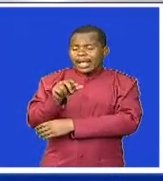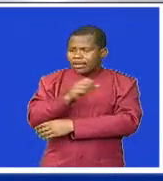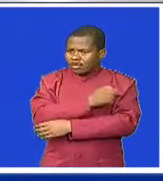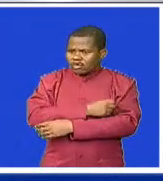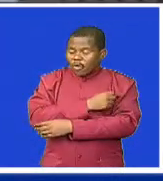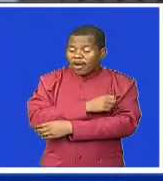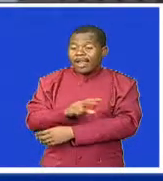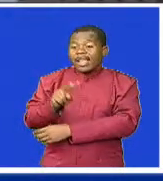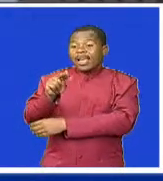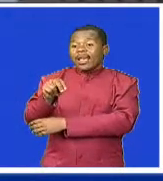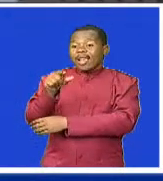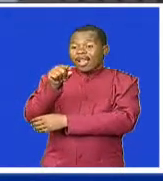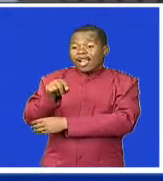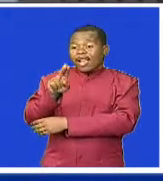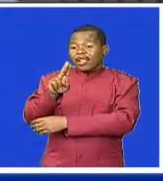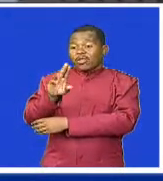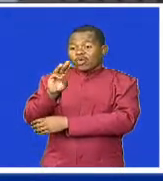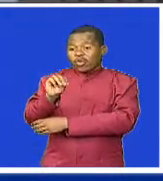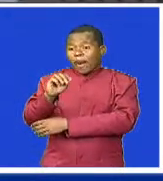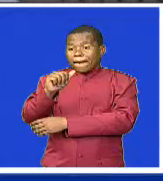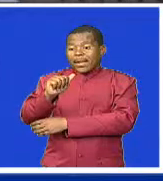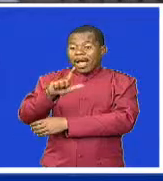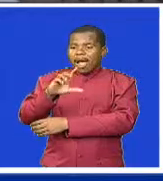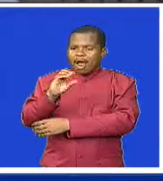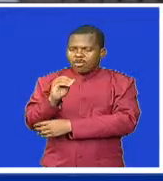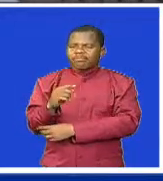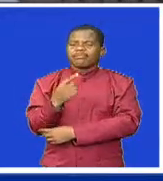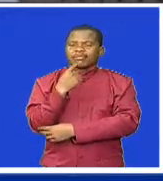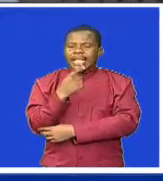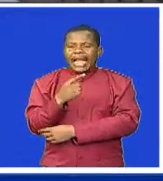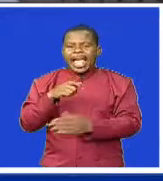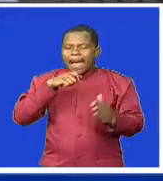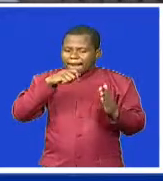assurance that the project will be a success. The